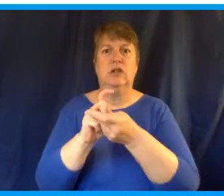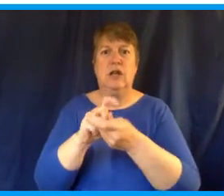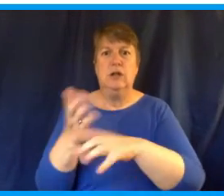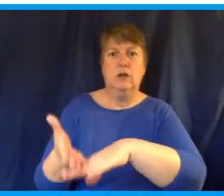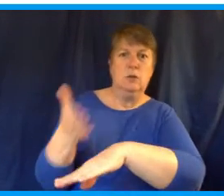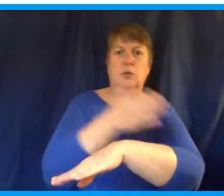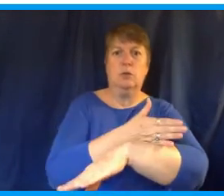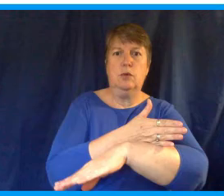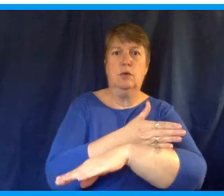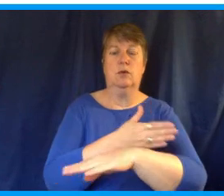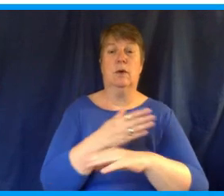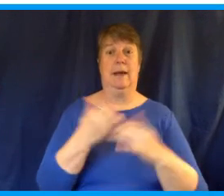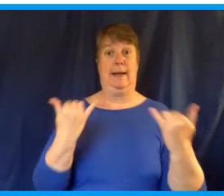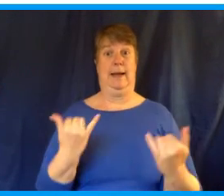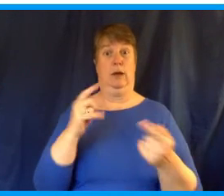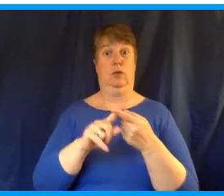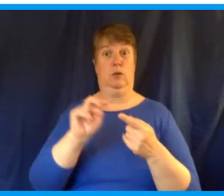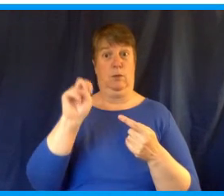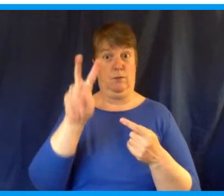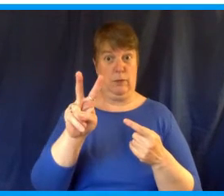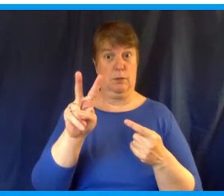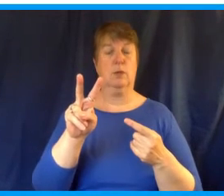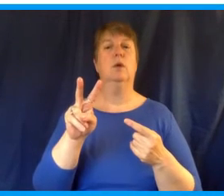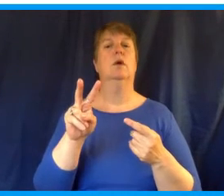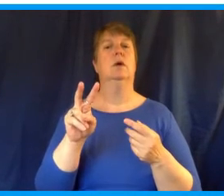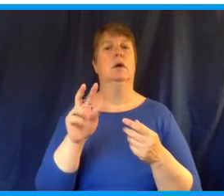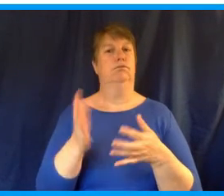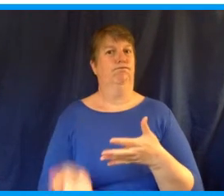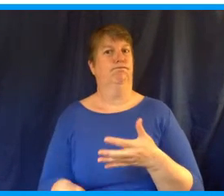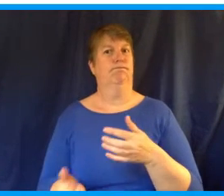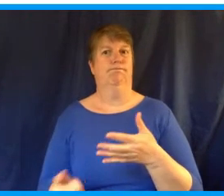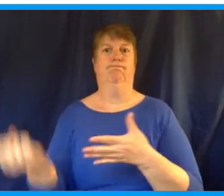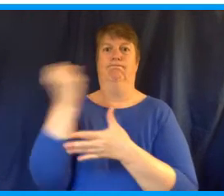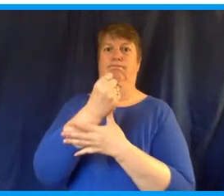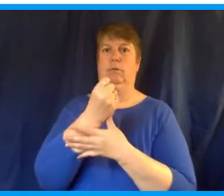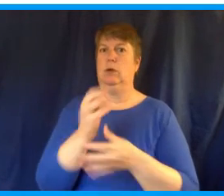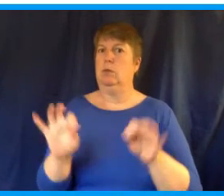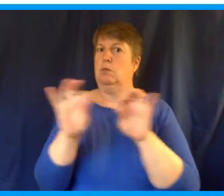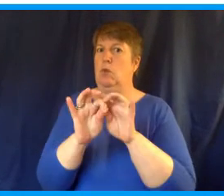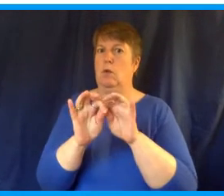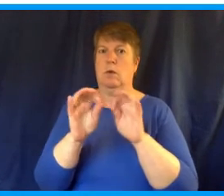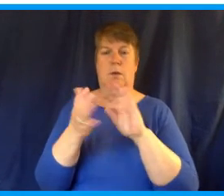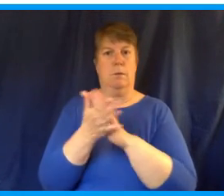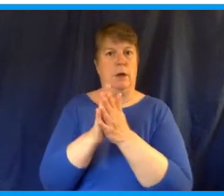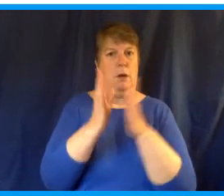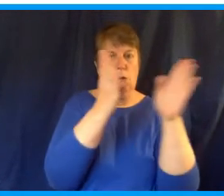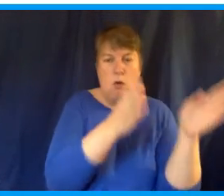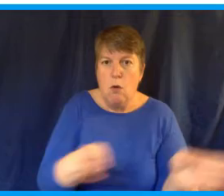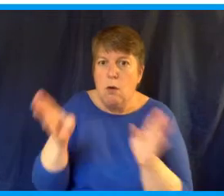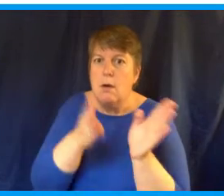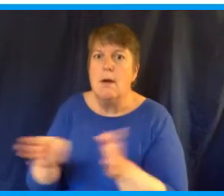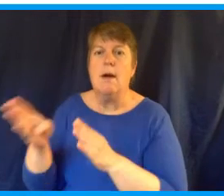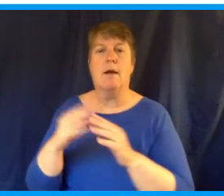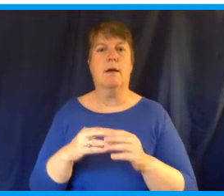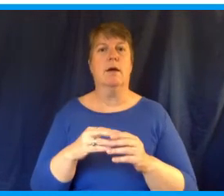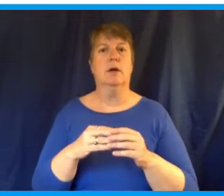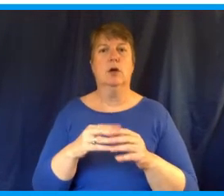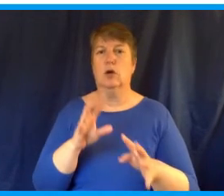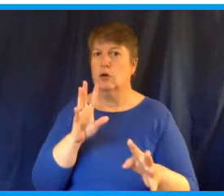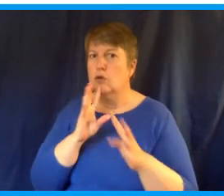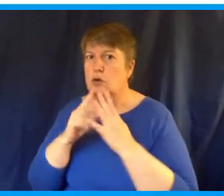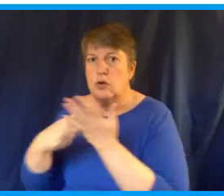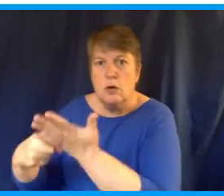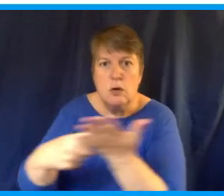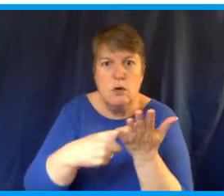few months, even with the challenges we're facing, to organize, to talk to each other, to be creative, and to make